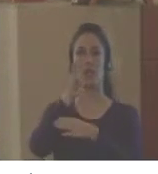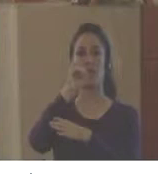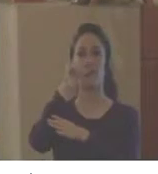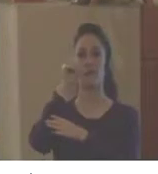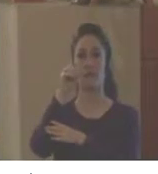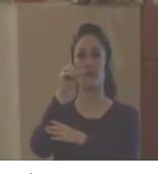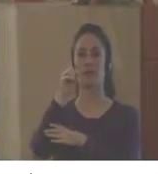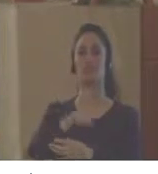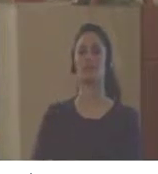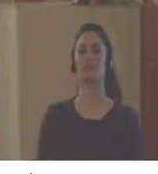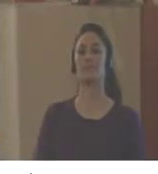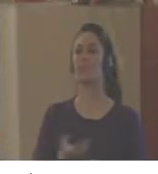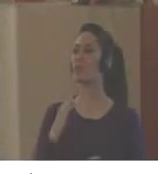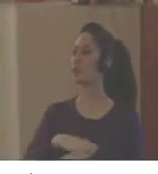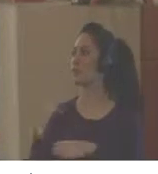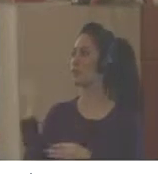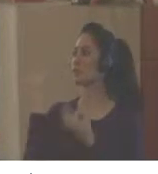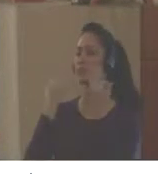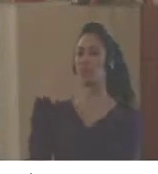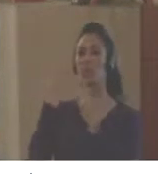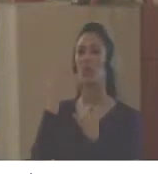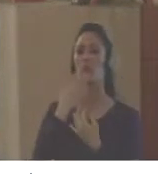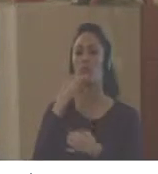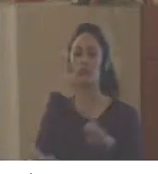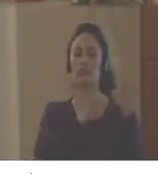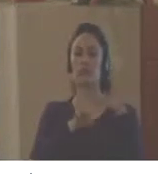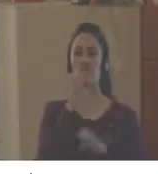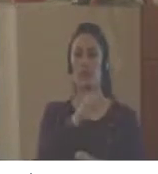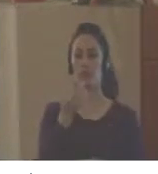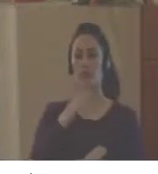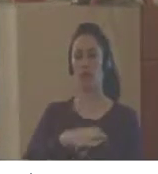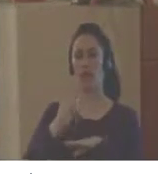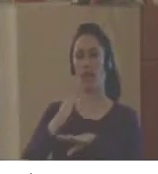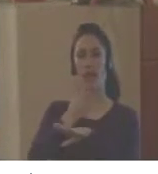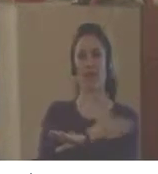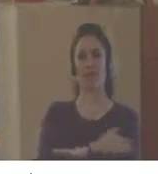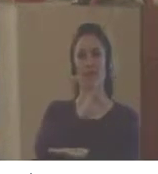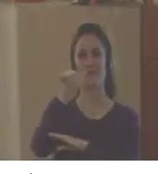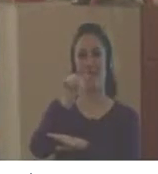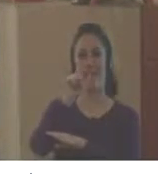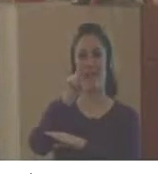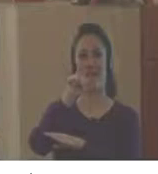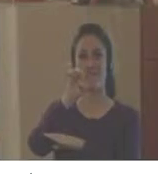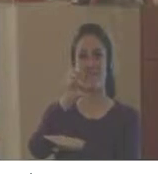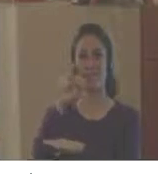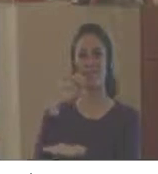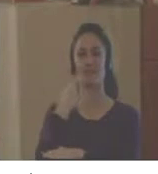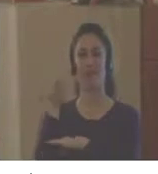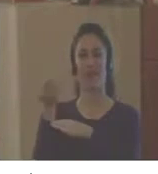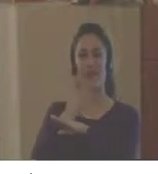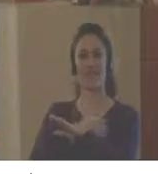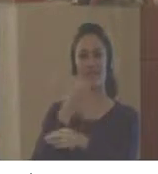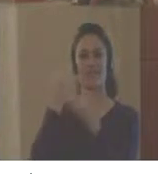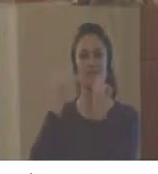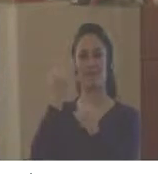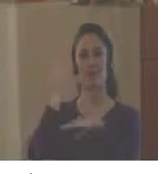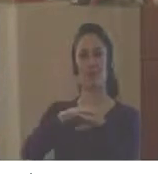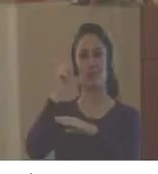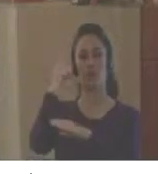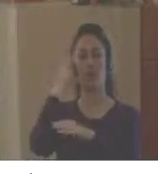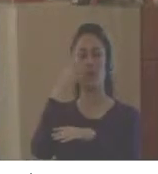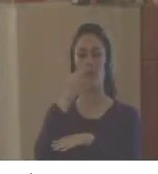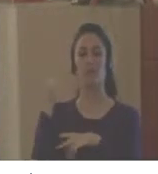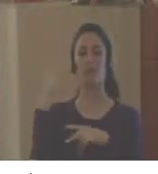on the IDB a tool for diagnose and apply